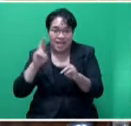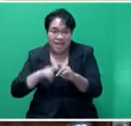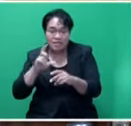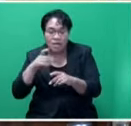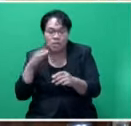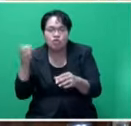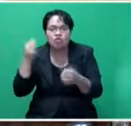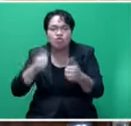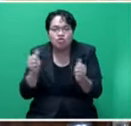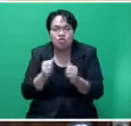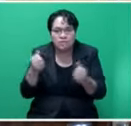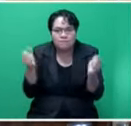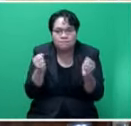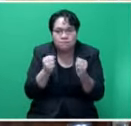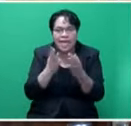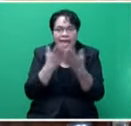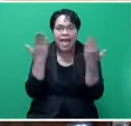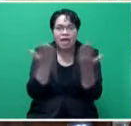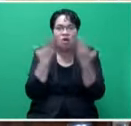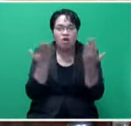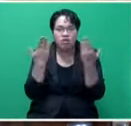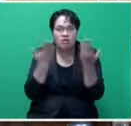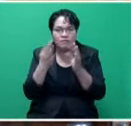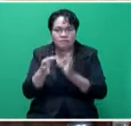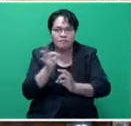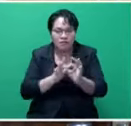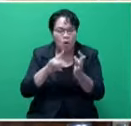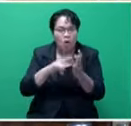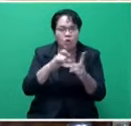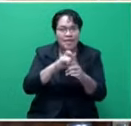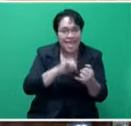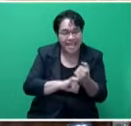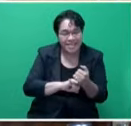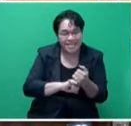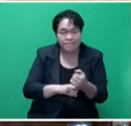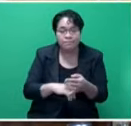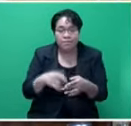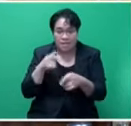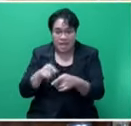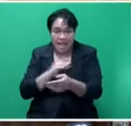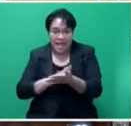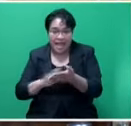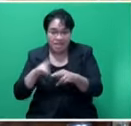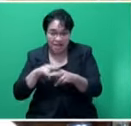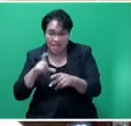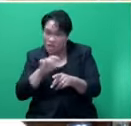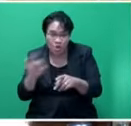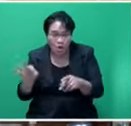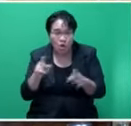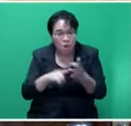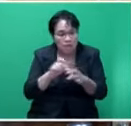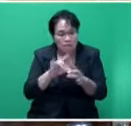refrigeration and air conditioning systems as substitutes for ODS. Although HFCs are not ODS, they are